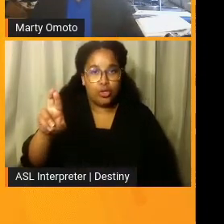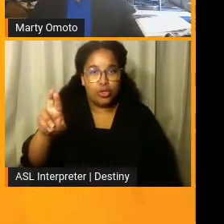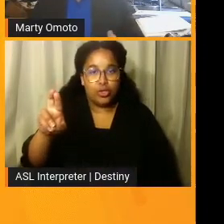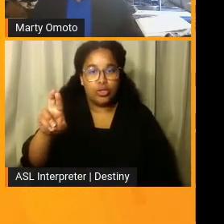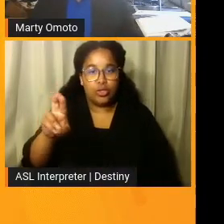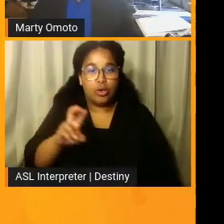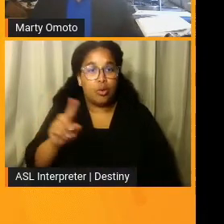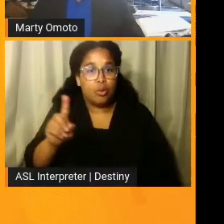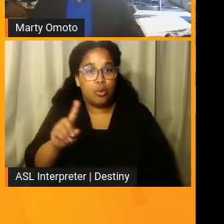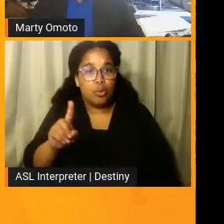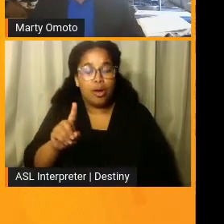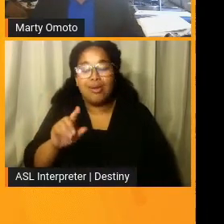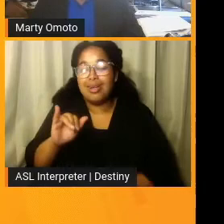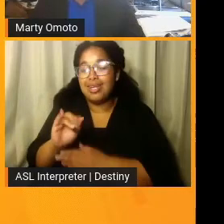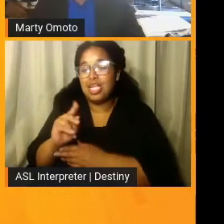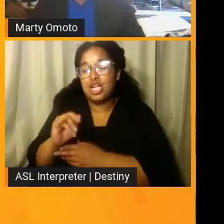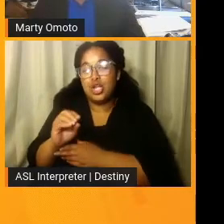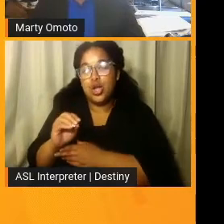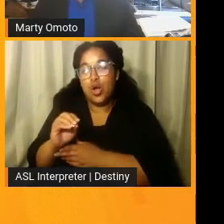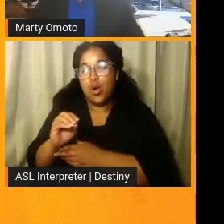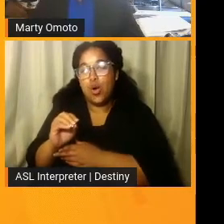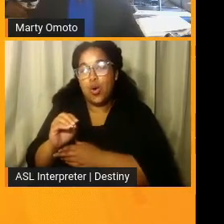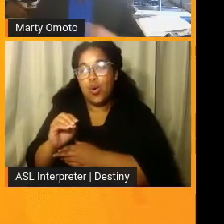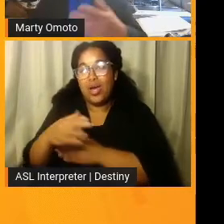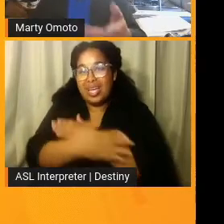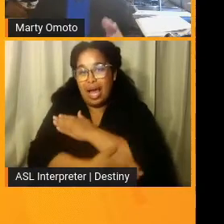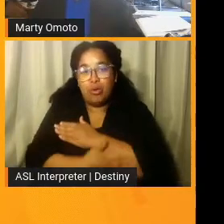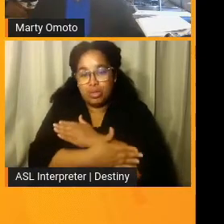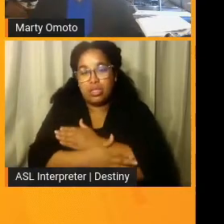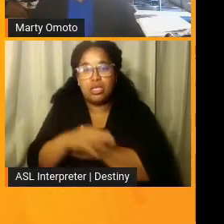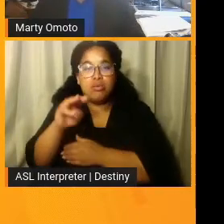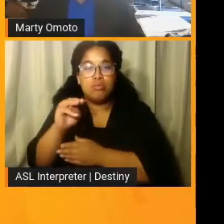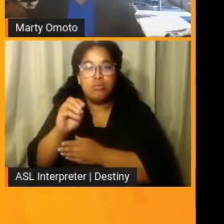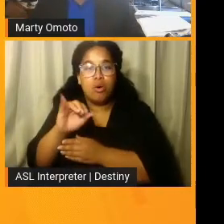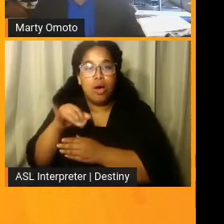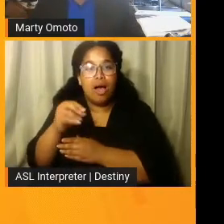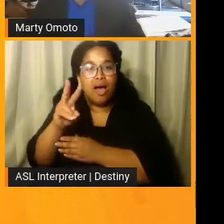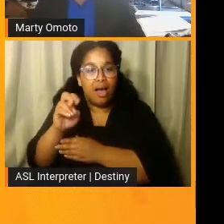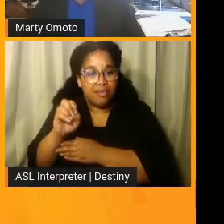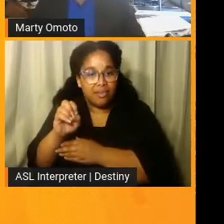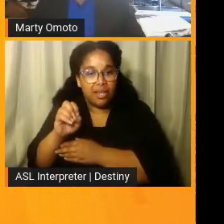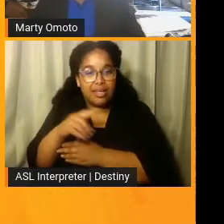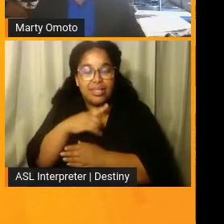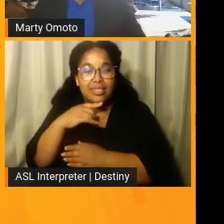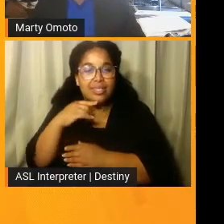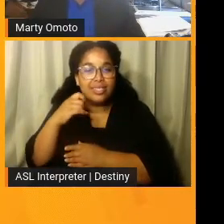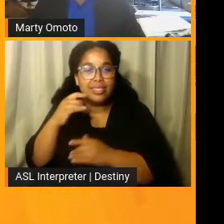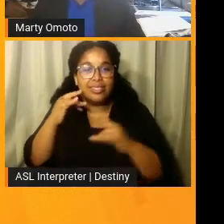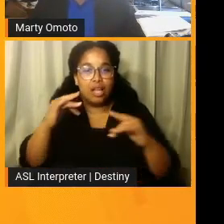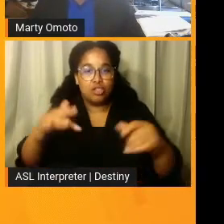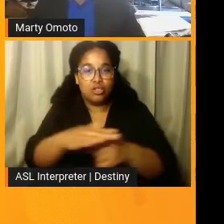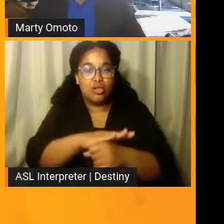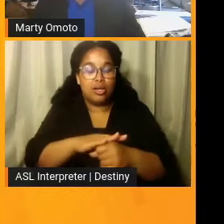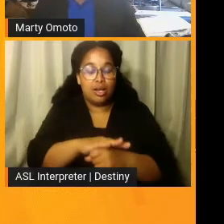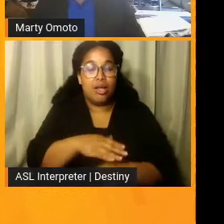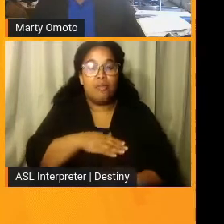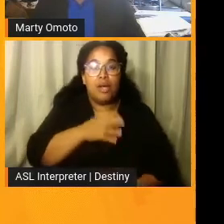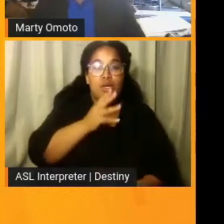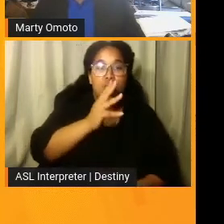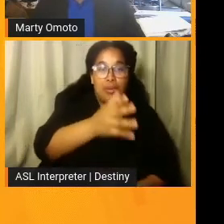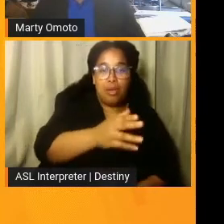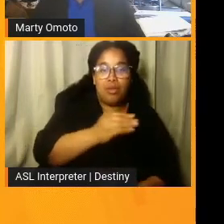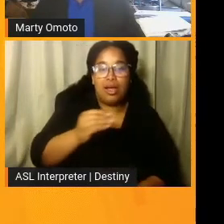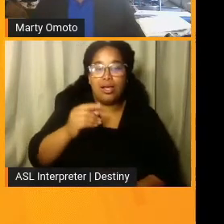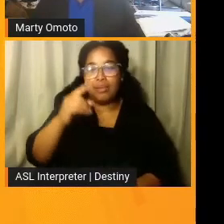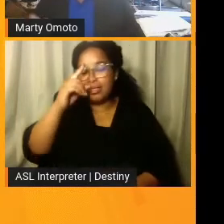Inyo County in the Mojave Desert. And this is where my grandmother and my grandfather, step-grandfather were interned